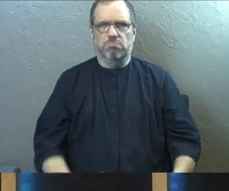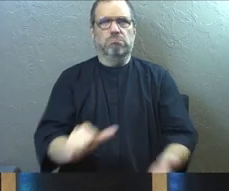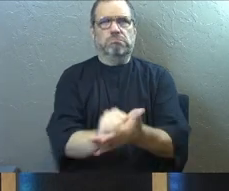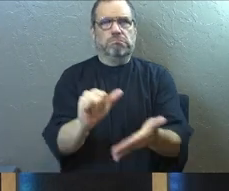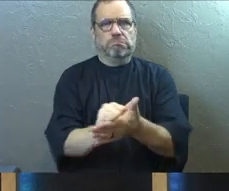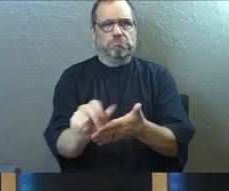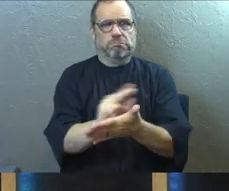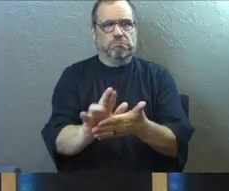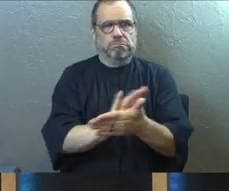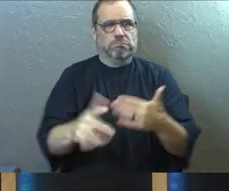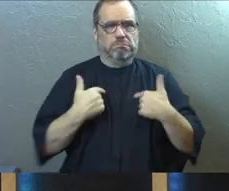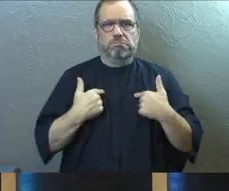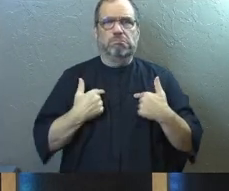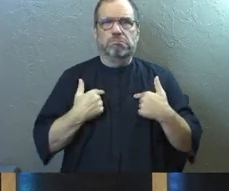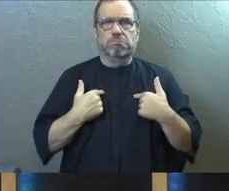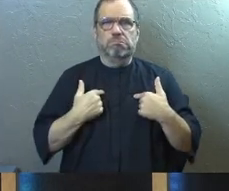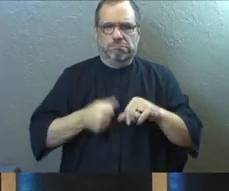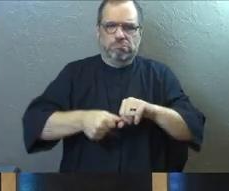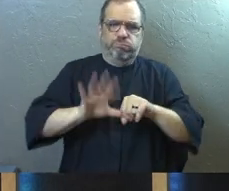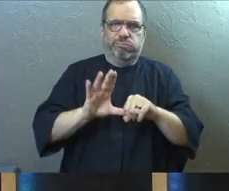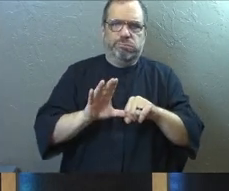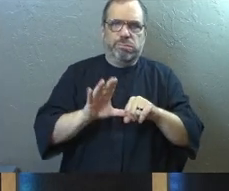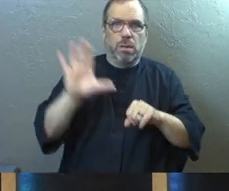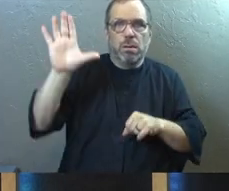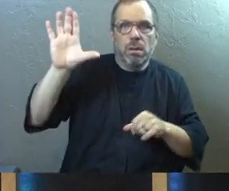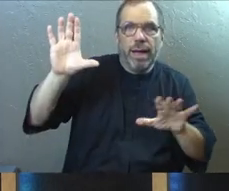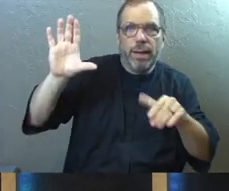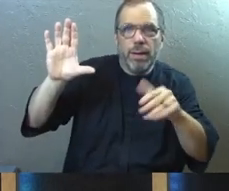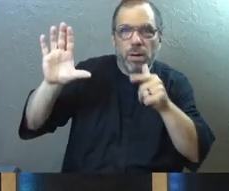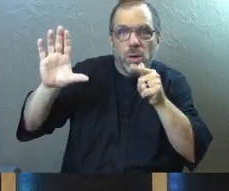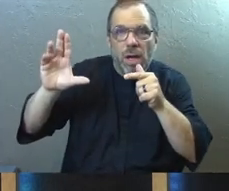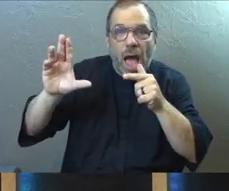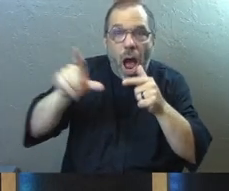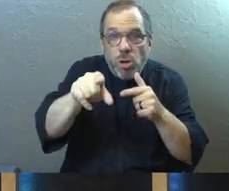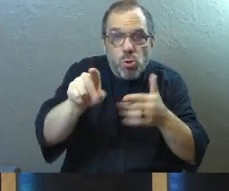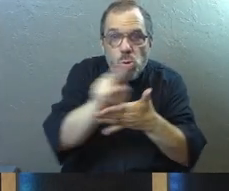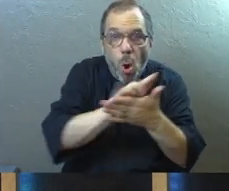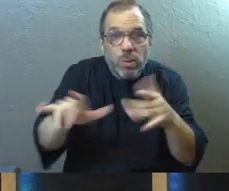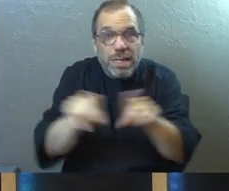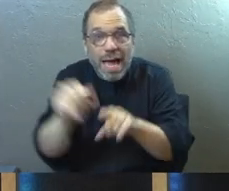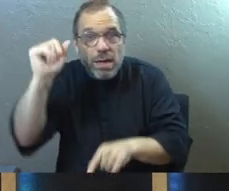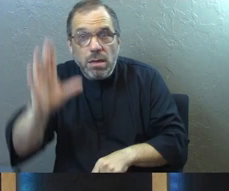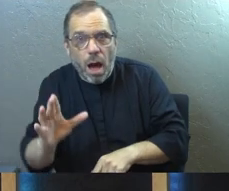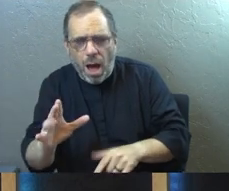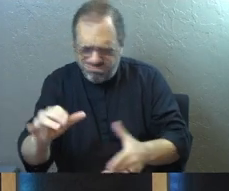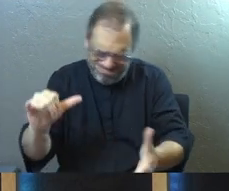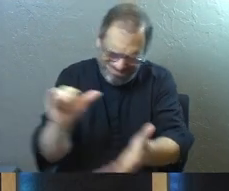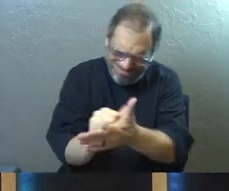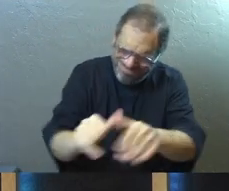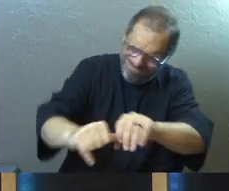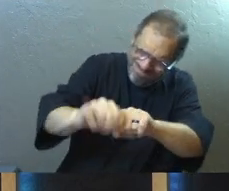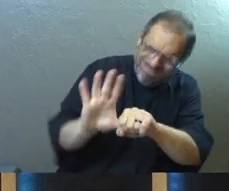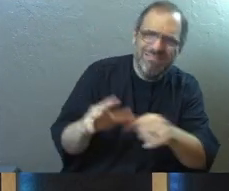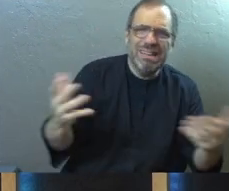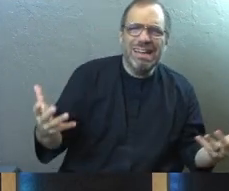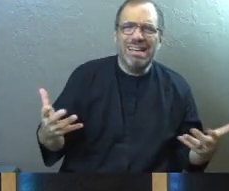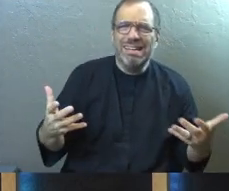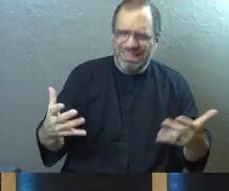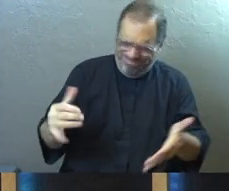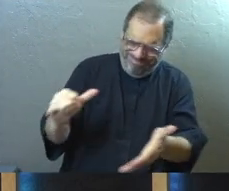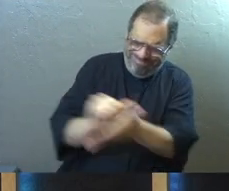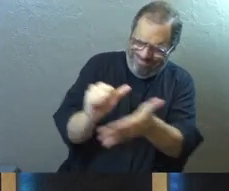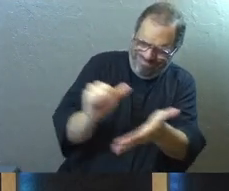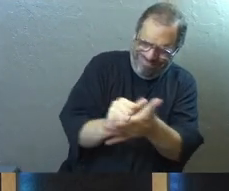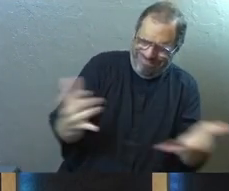there's no way we can actually do it. Quick show of hands. Can anybody be holy as God is holy? No, we can't. We're not